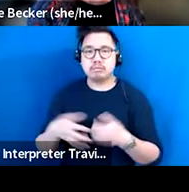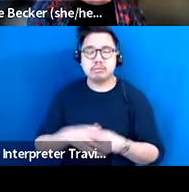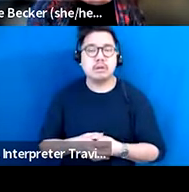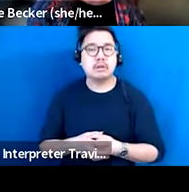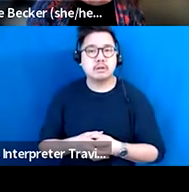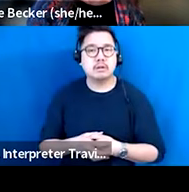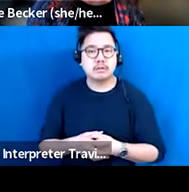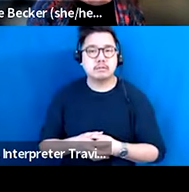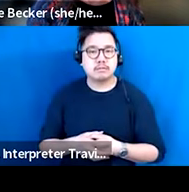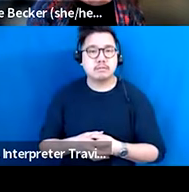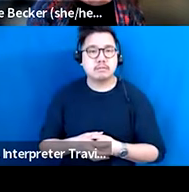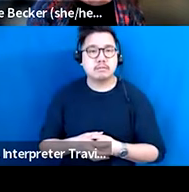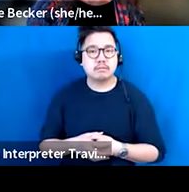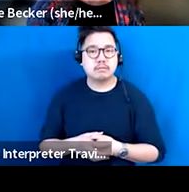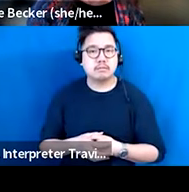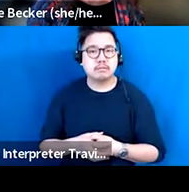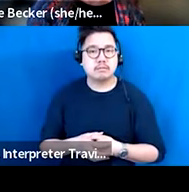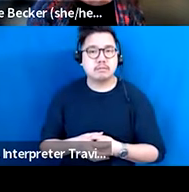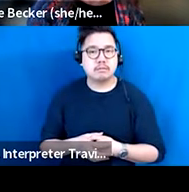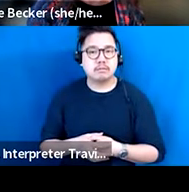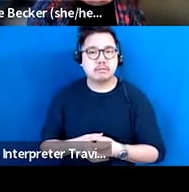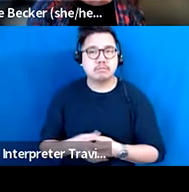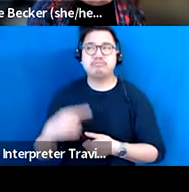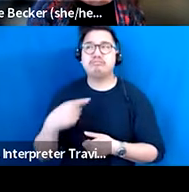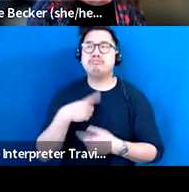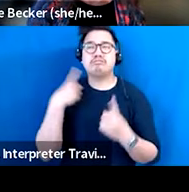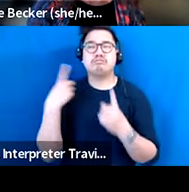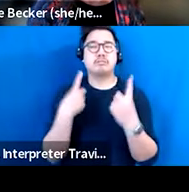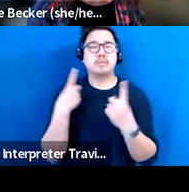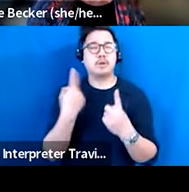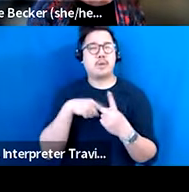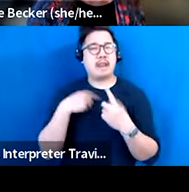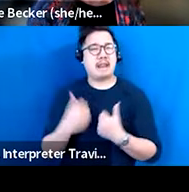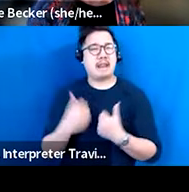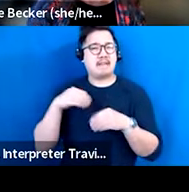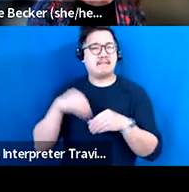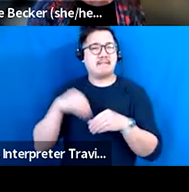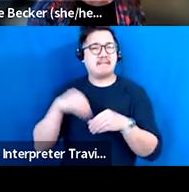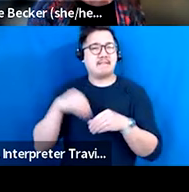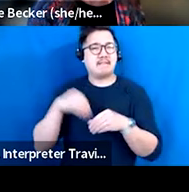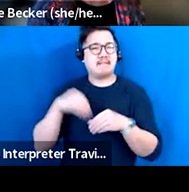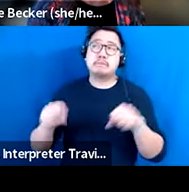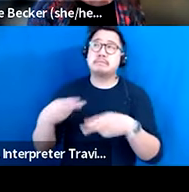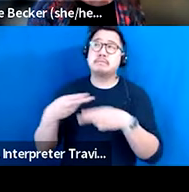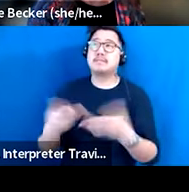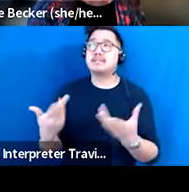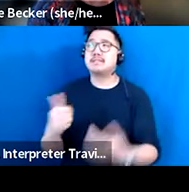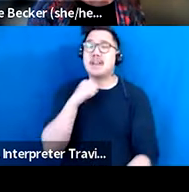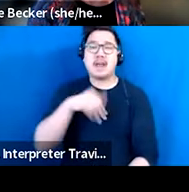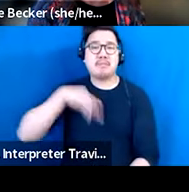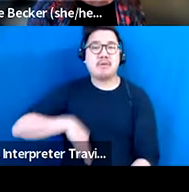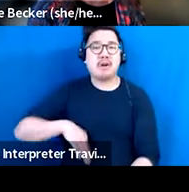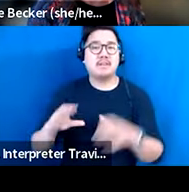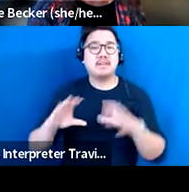to the fact that we all live in this system. Like, call it the nonprofit industrial complex, call it the